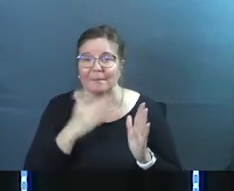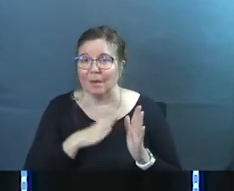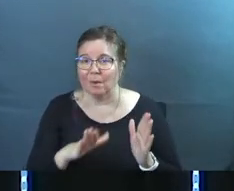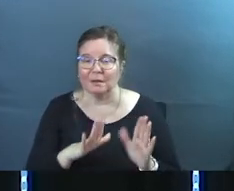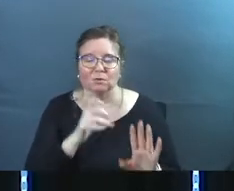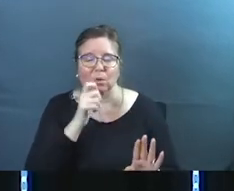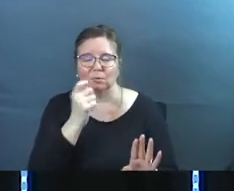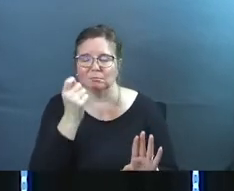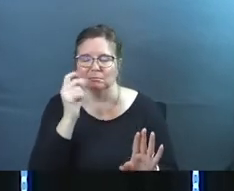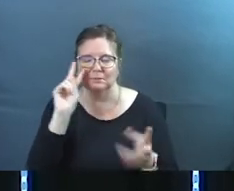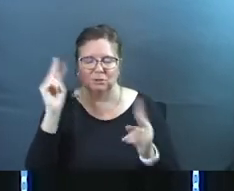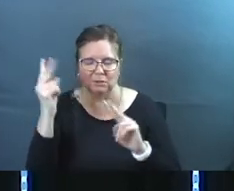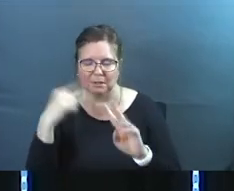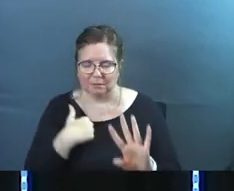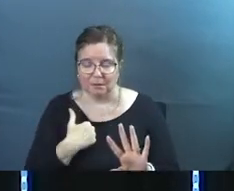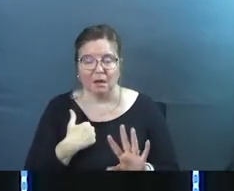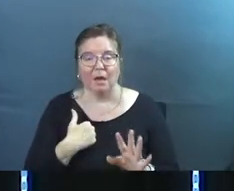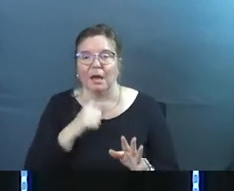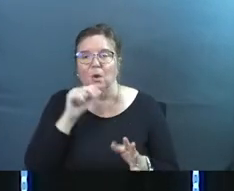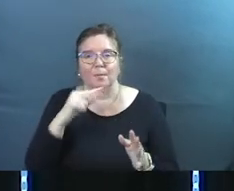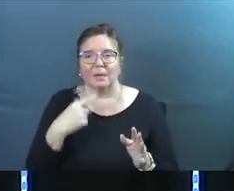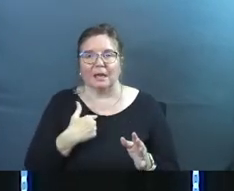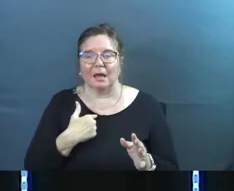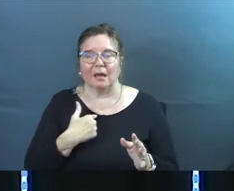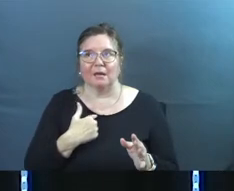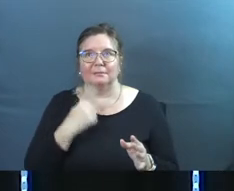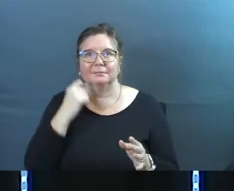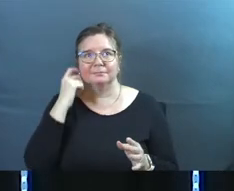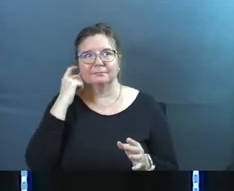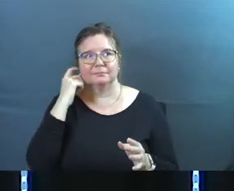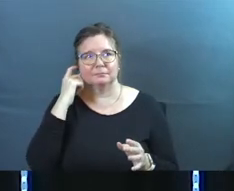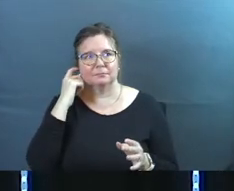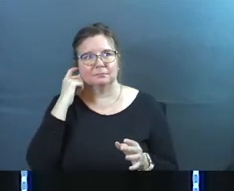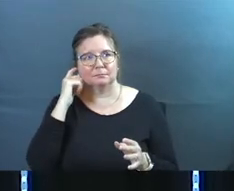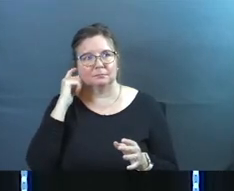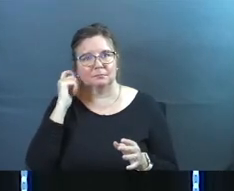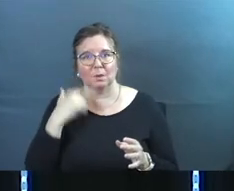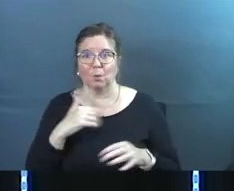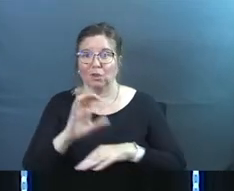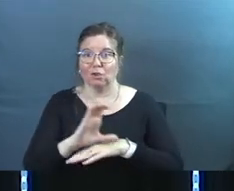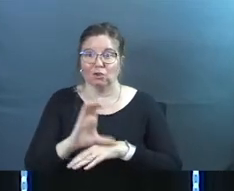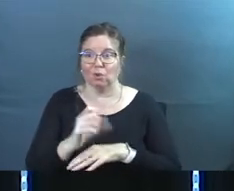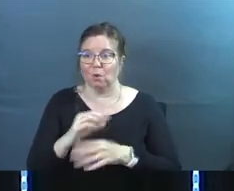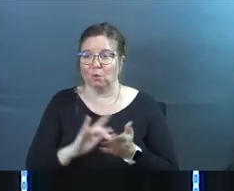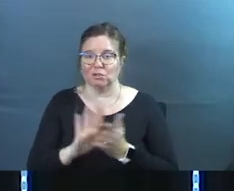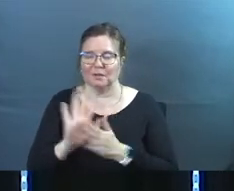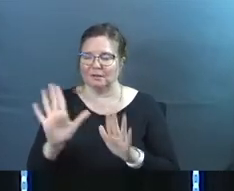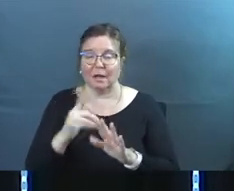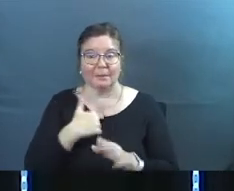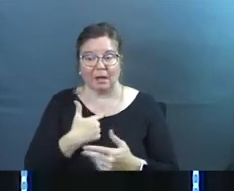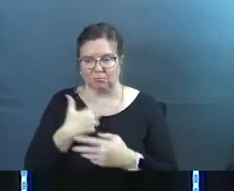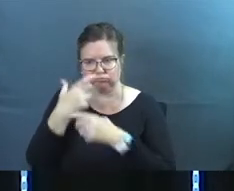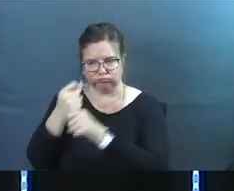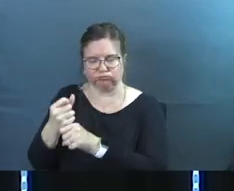please don't take me wrong. I don't mean I've been disillusioned and I'm disillusioned with the church or disillusioned with Jesus. I'm not. Disillusioned with